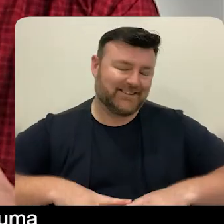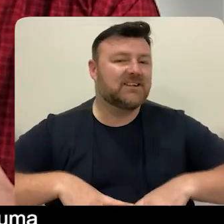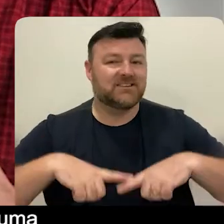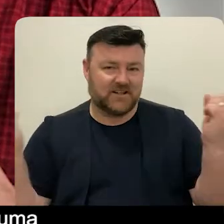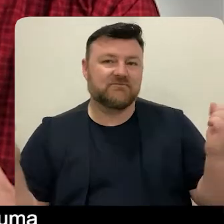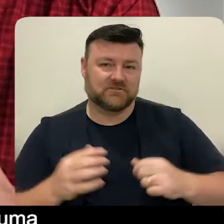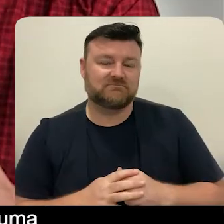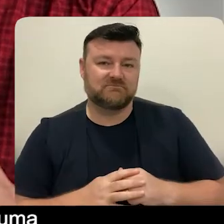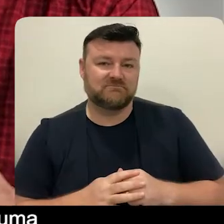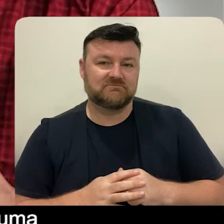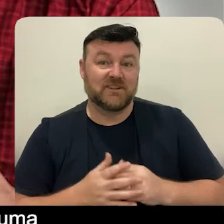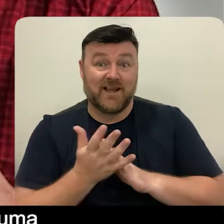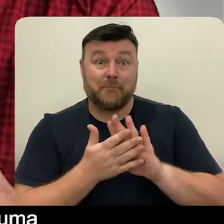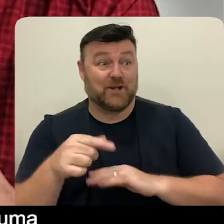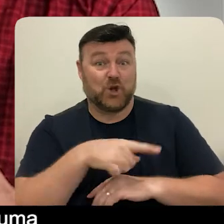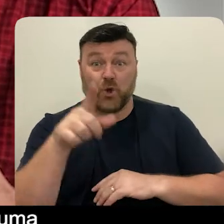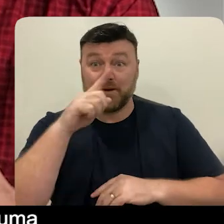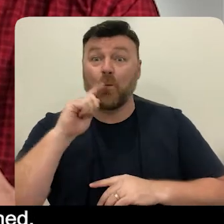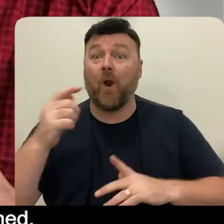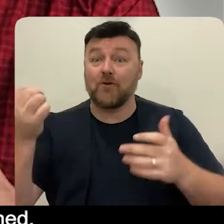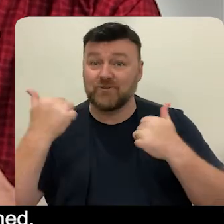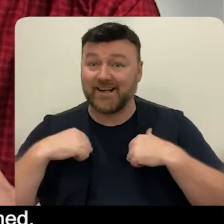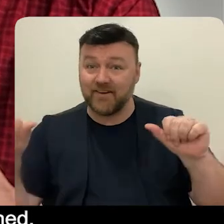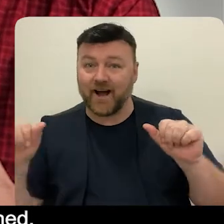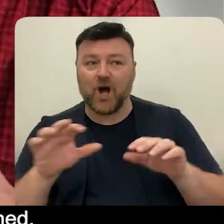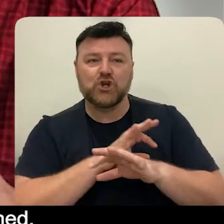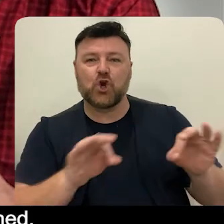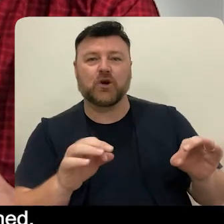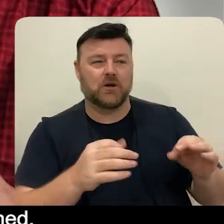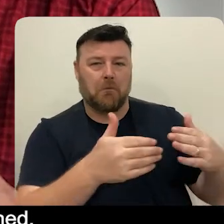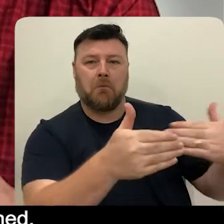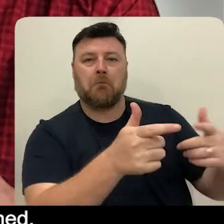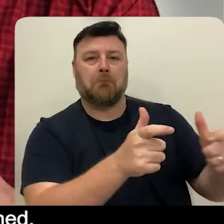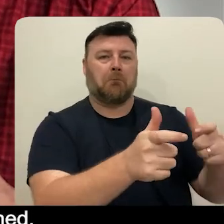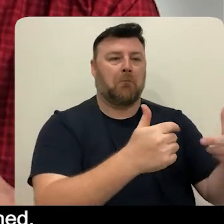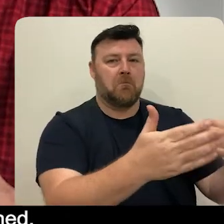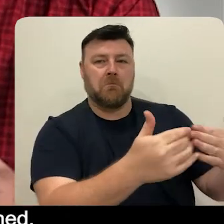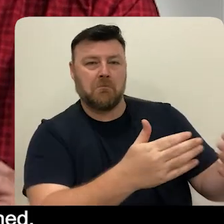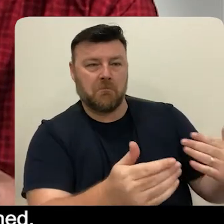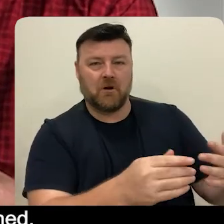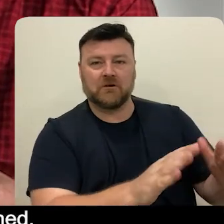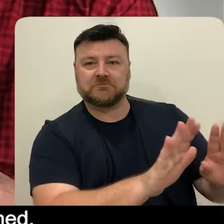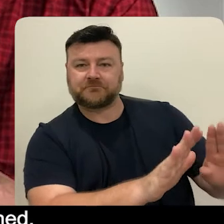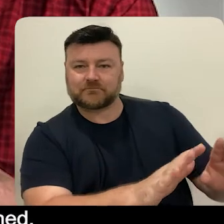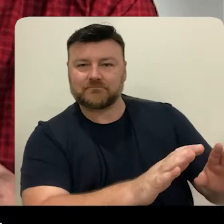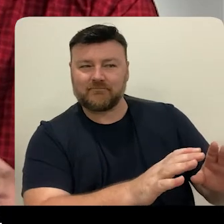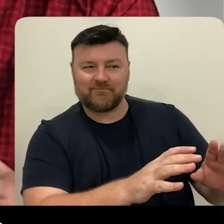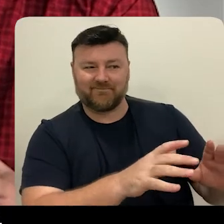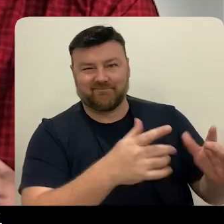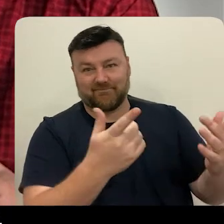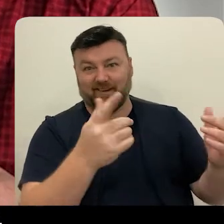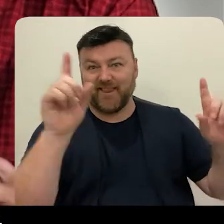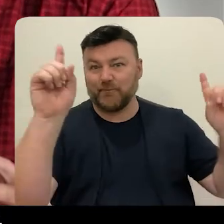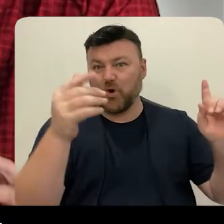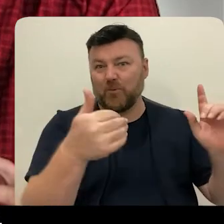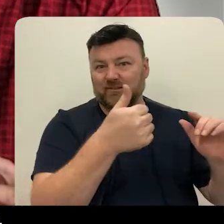have people actually in recovery from trauma rather than people being managed and contained, which is our